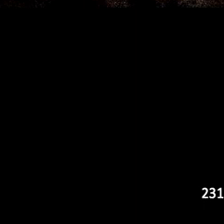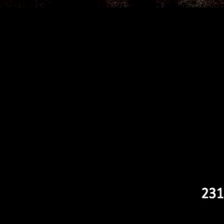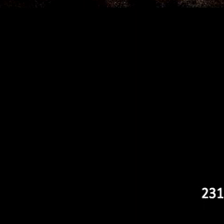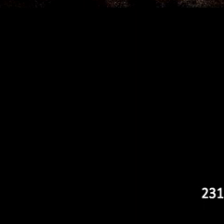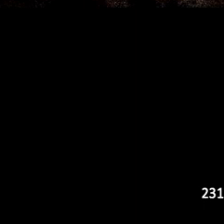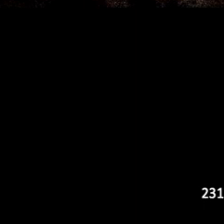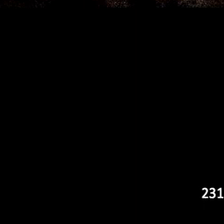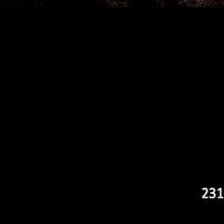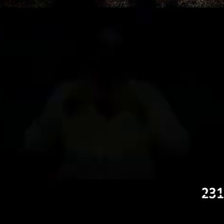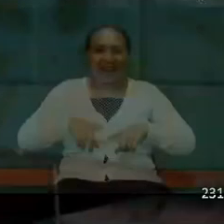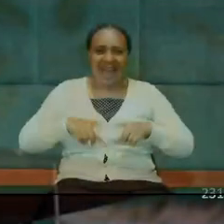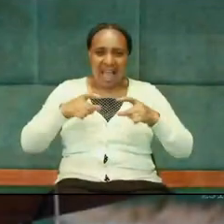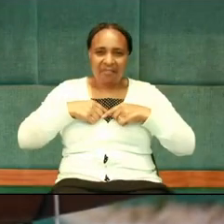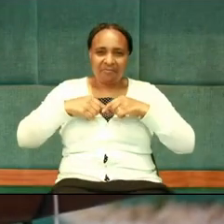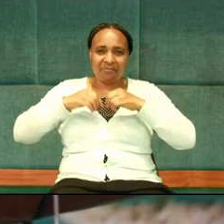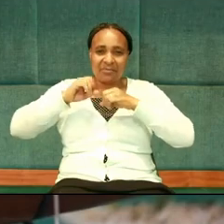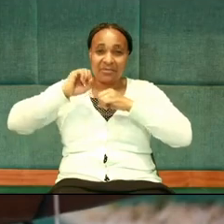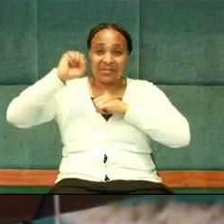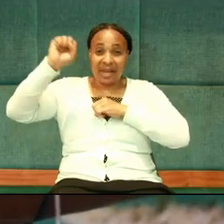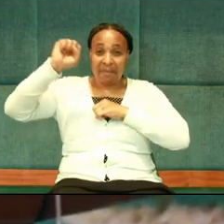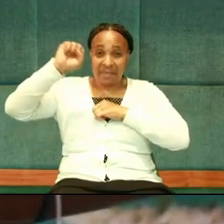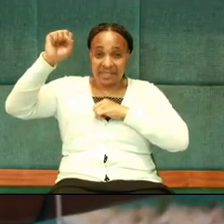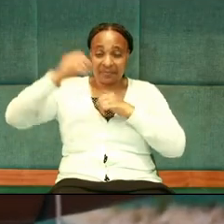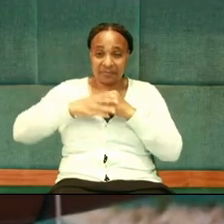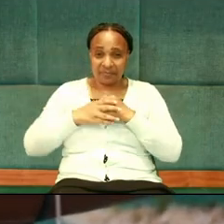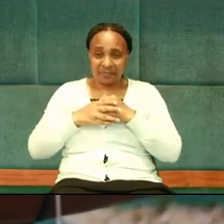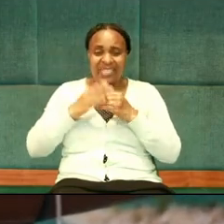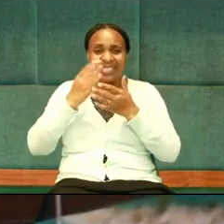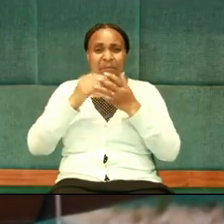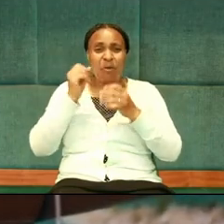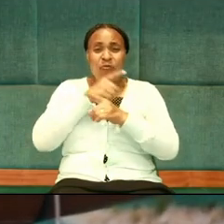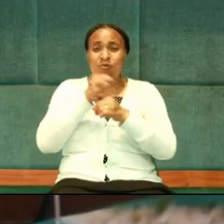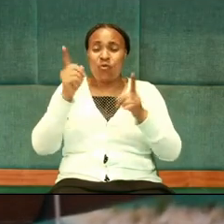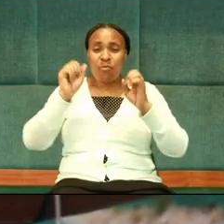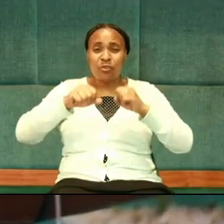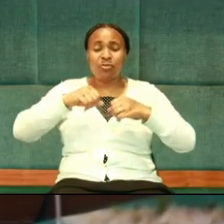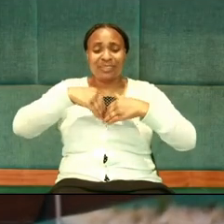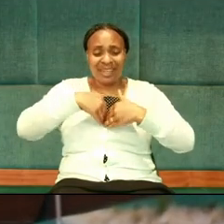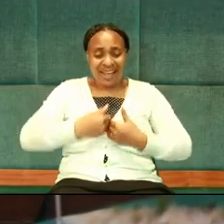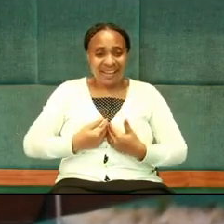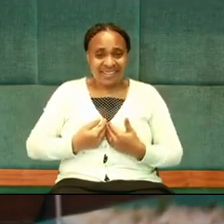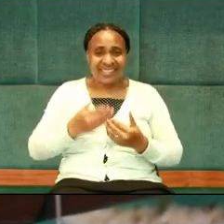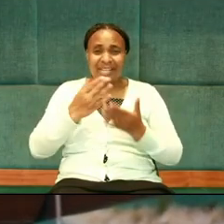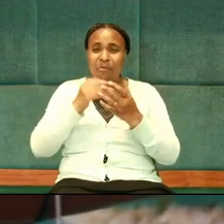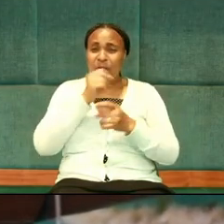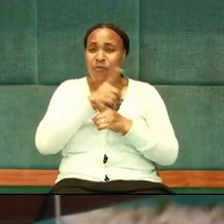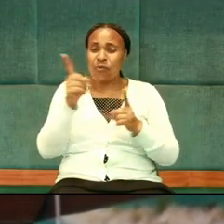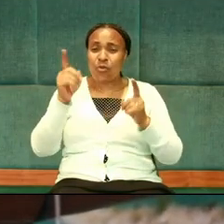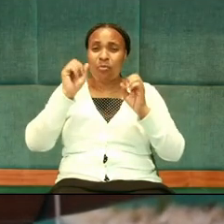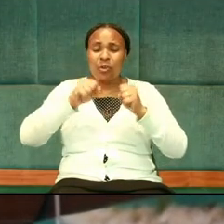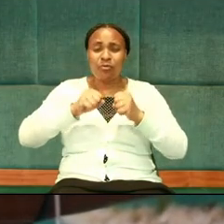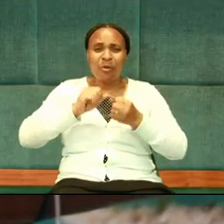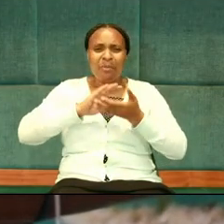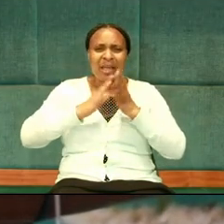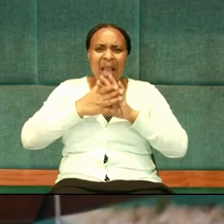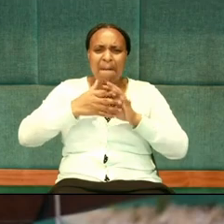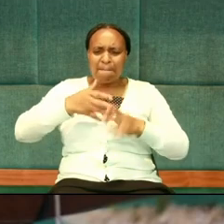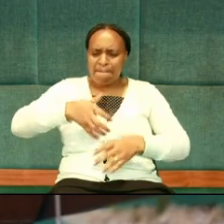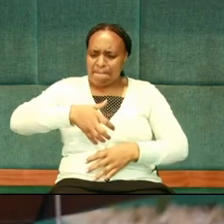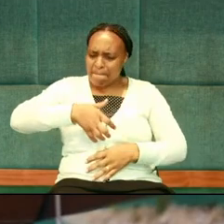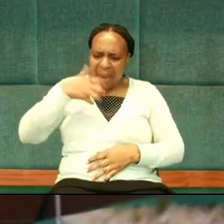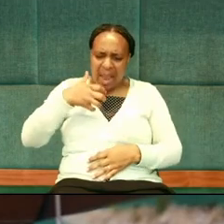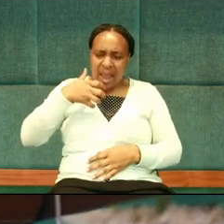family life can bring. Sometimes the men come, and they are just tired. Those of you will be getting married. You'll just be angry. Listen.